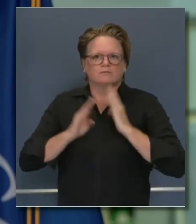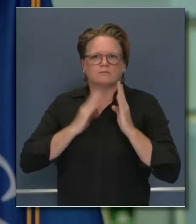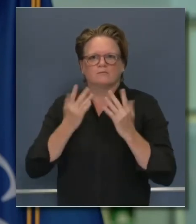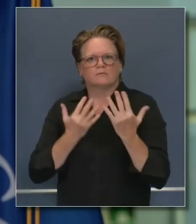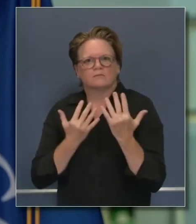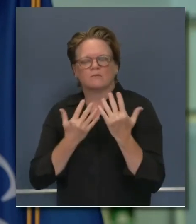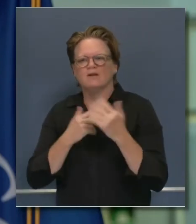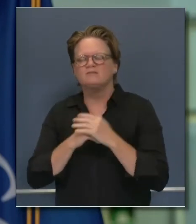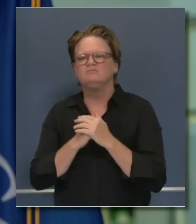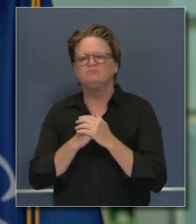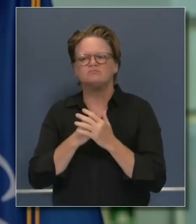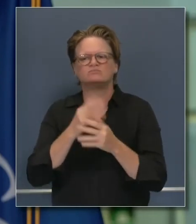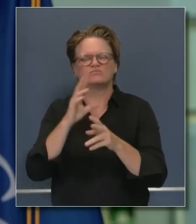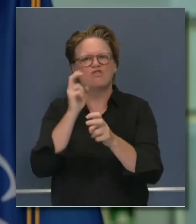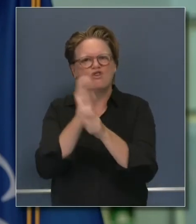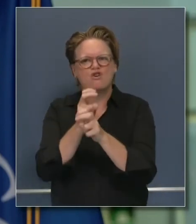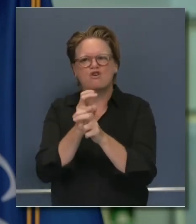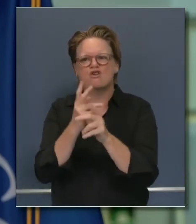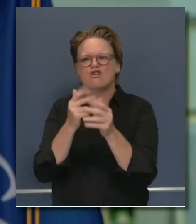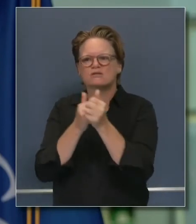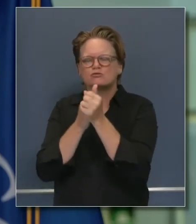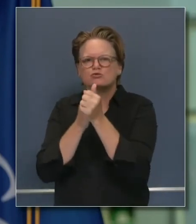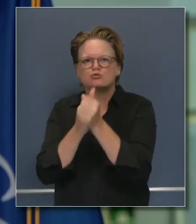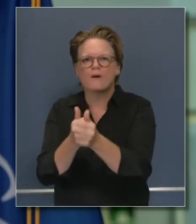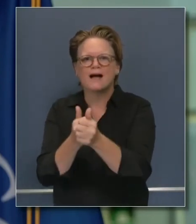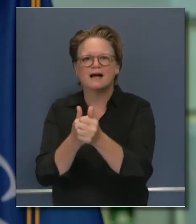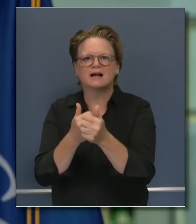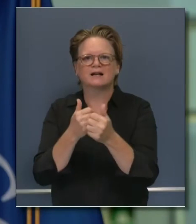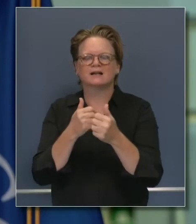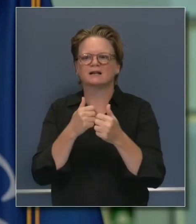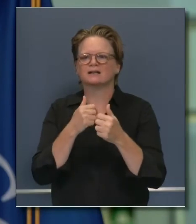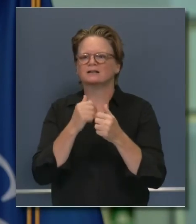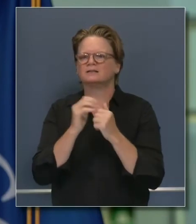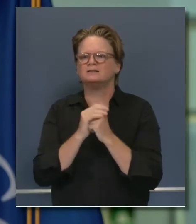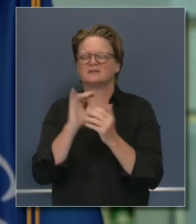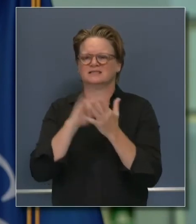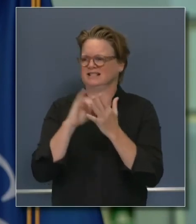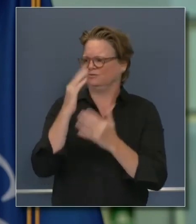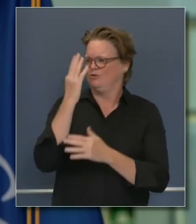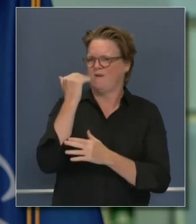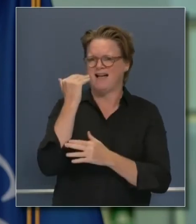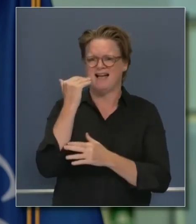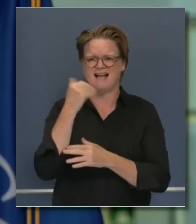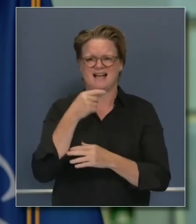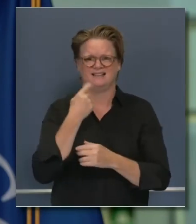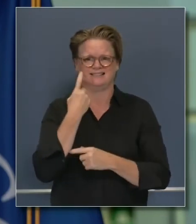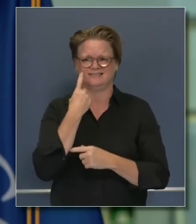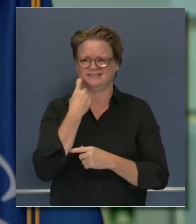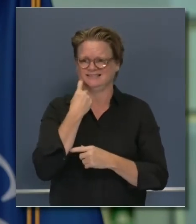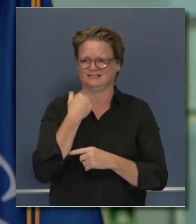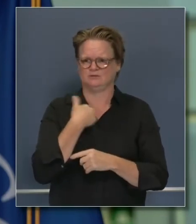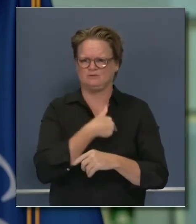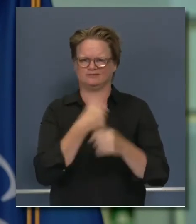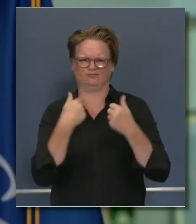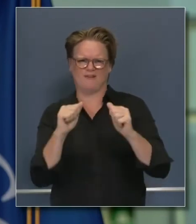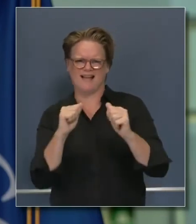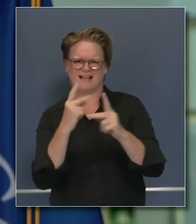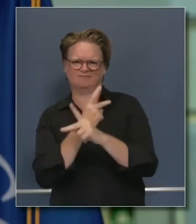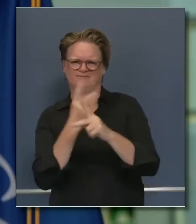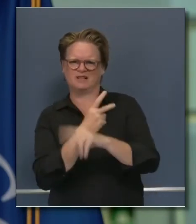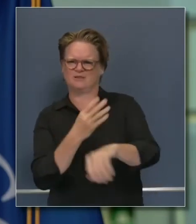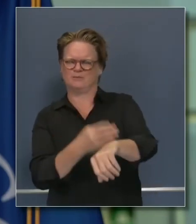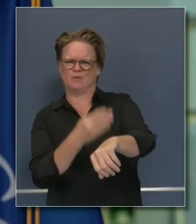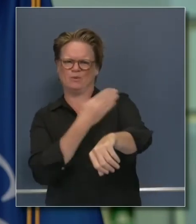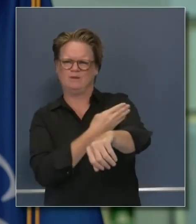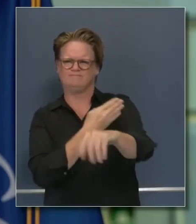We have worked over the past many weeks to not just improve our ability to understand the data that's coming to us, but